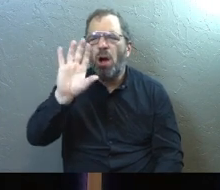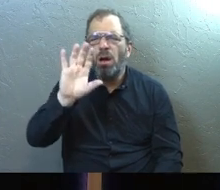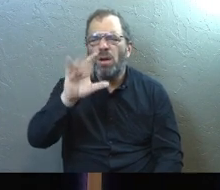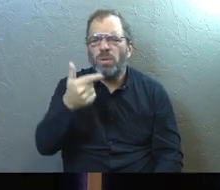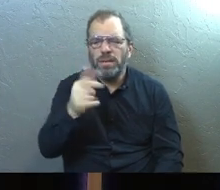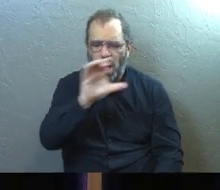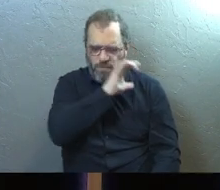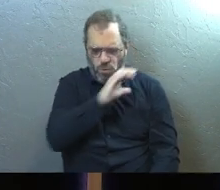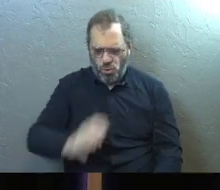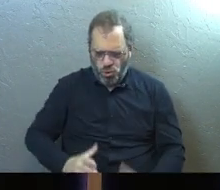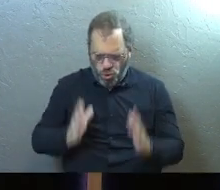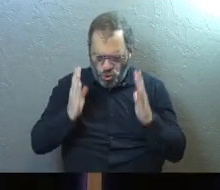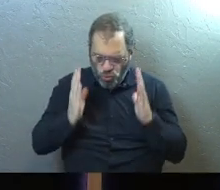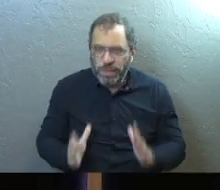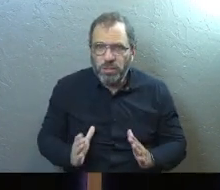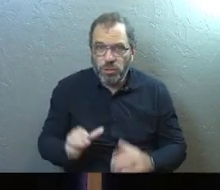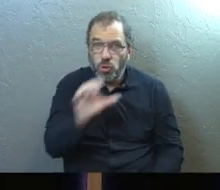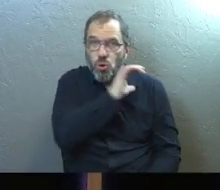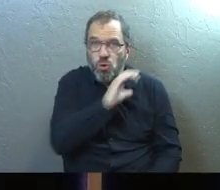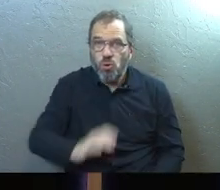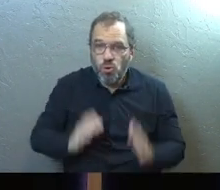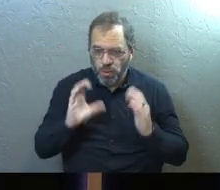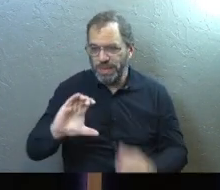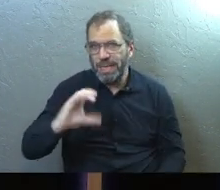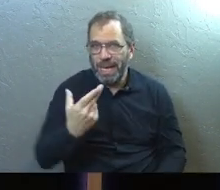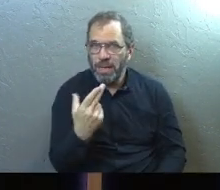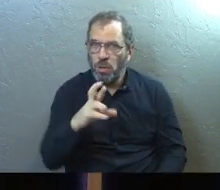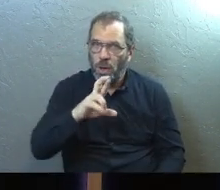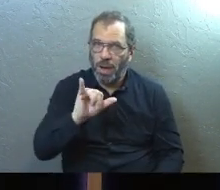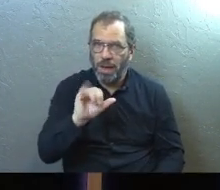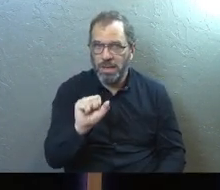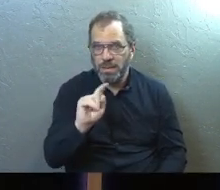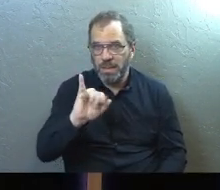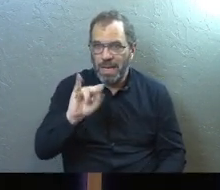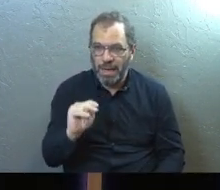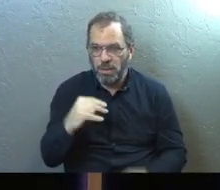Christians struggling with mental health issues?